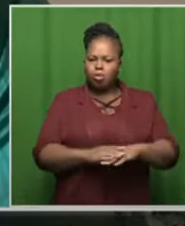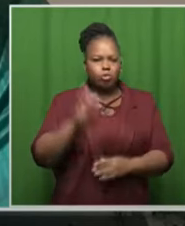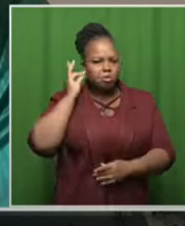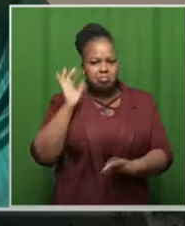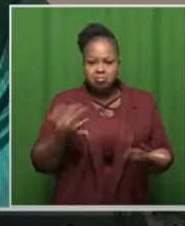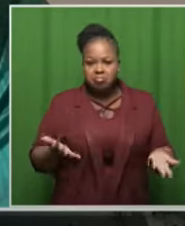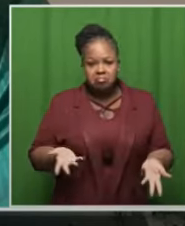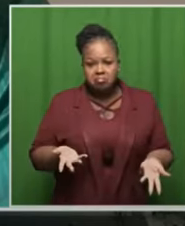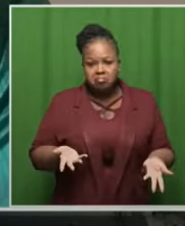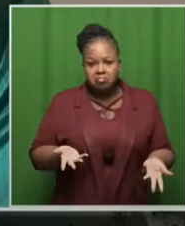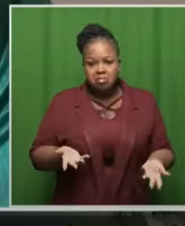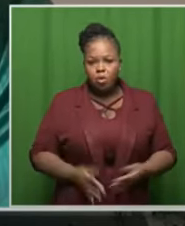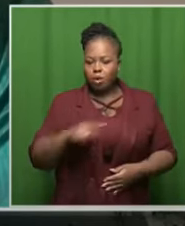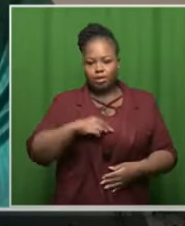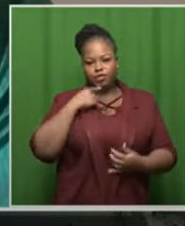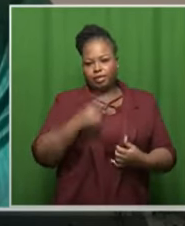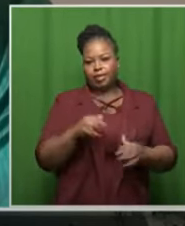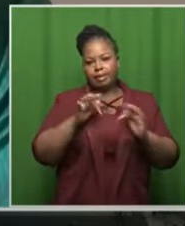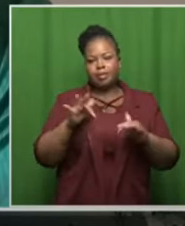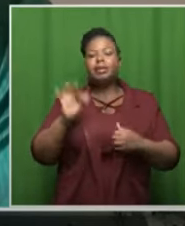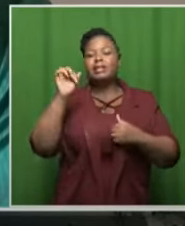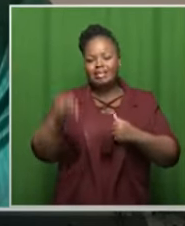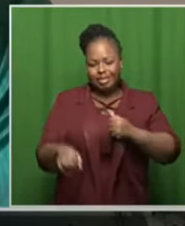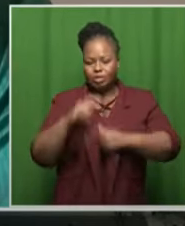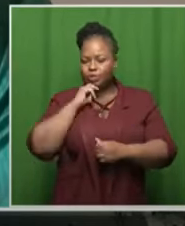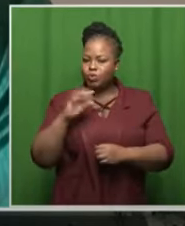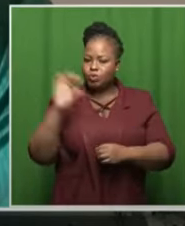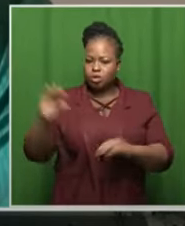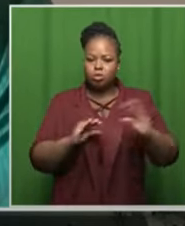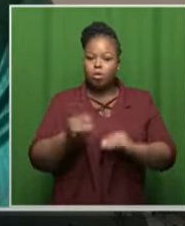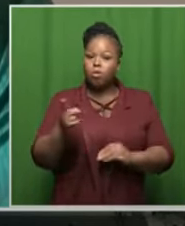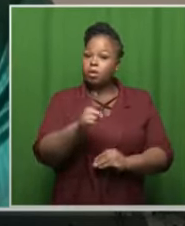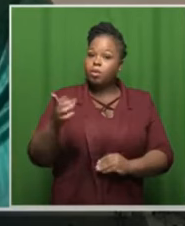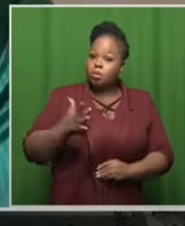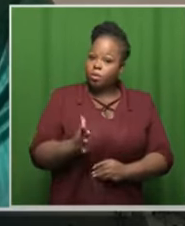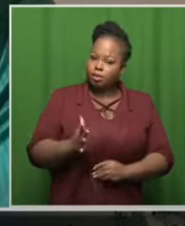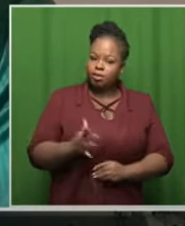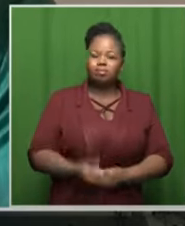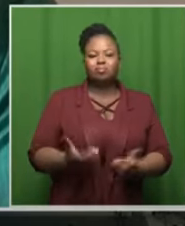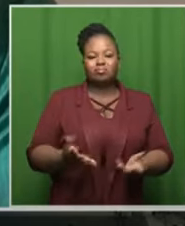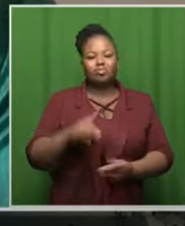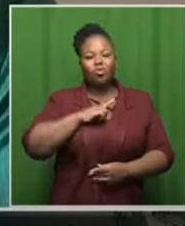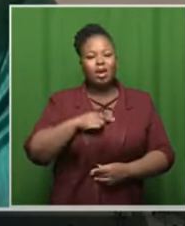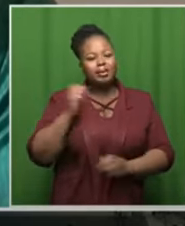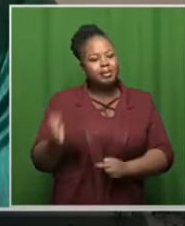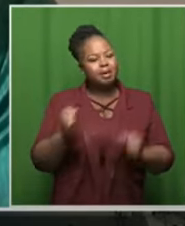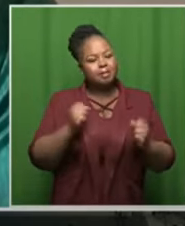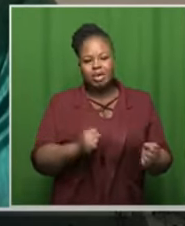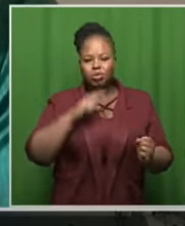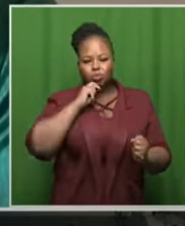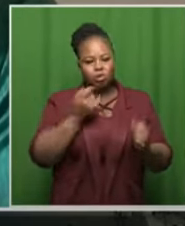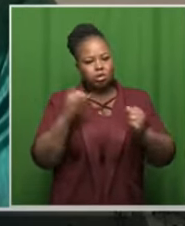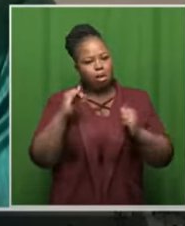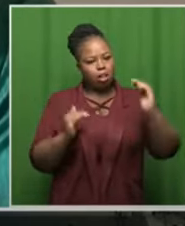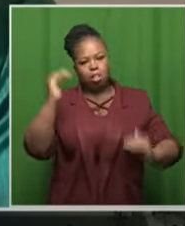hearing you know to say that people sponsor yes they sponsor they sponsor what they want and this is why the picture remains very uneven